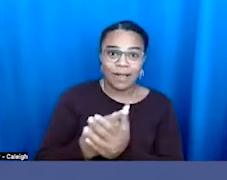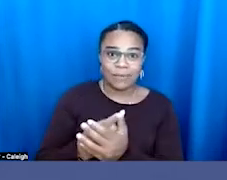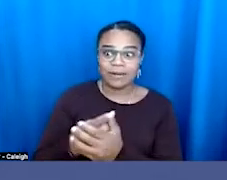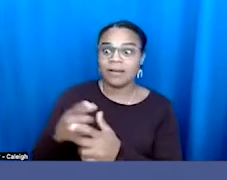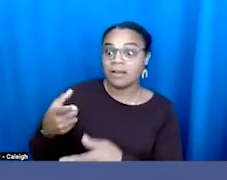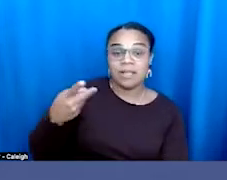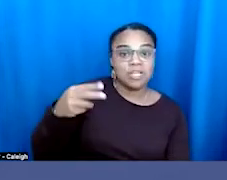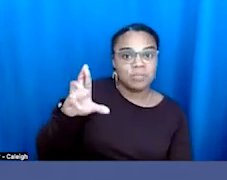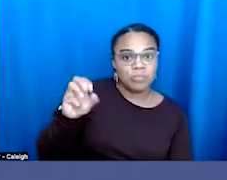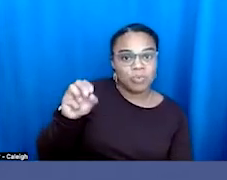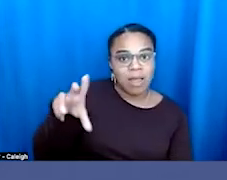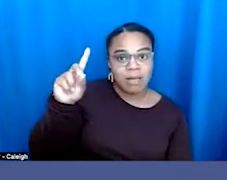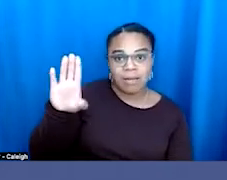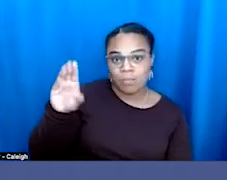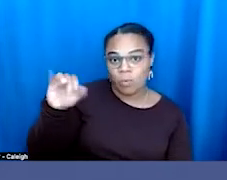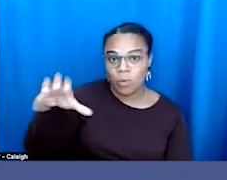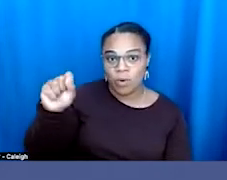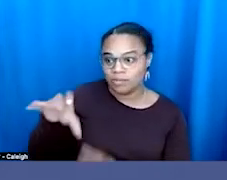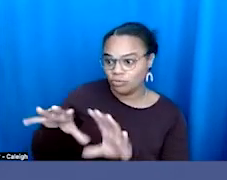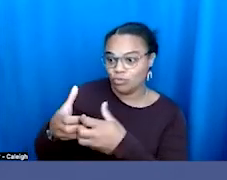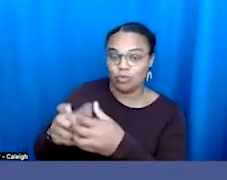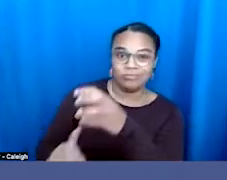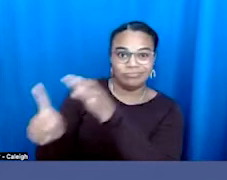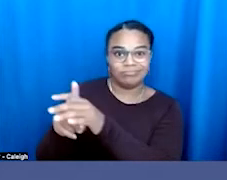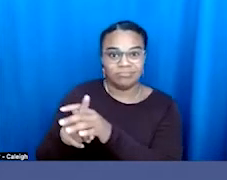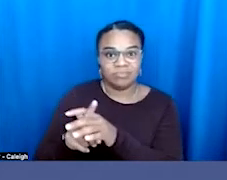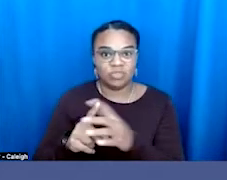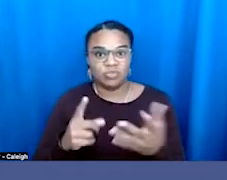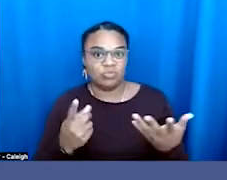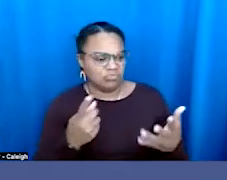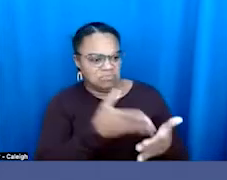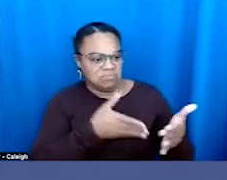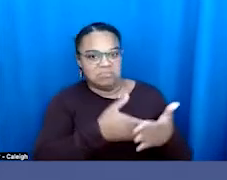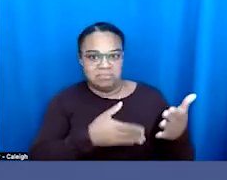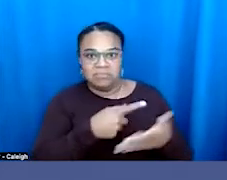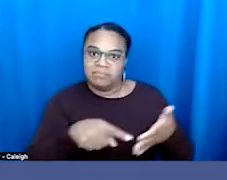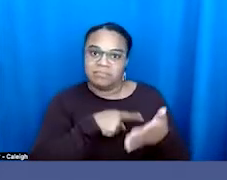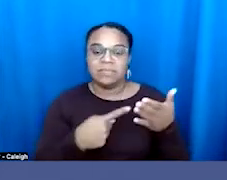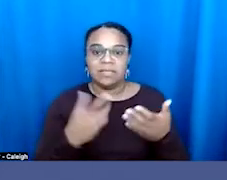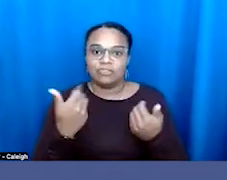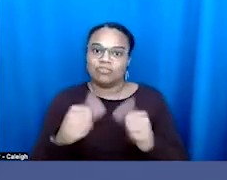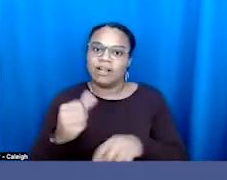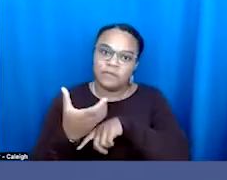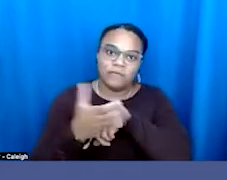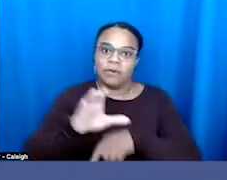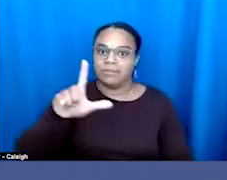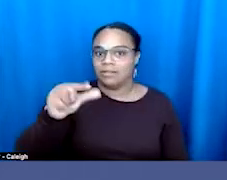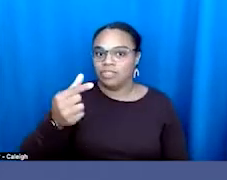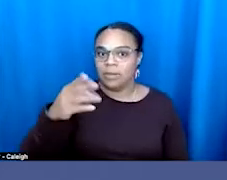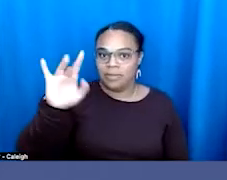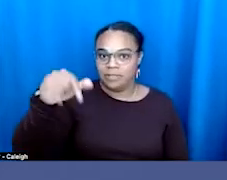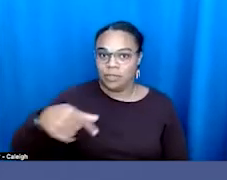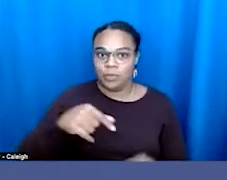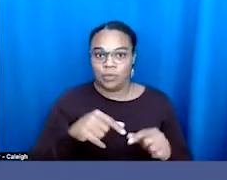and, you know, seemingly want to force the LGBTQ community back into the closet or back into hiding.